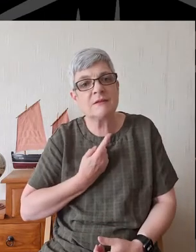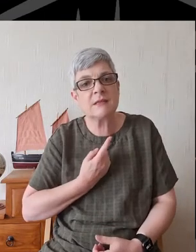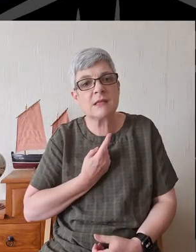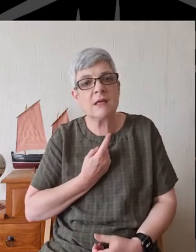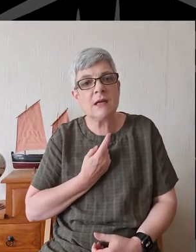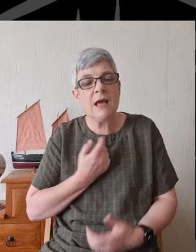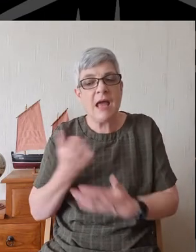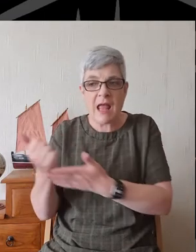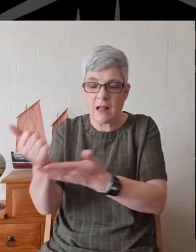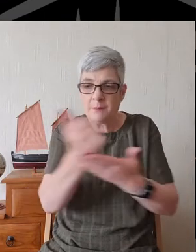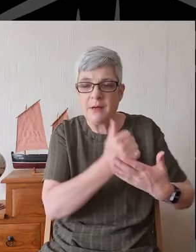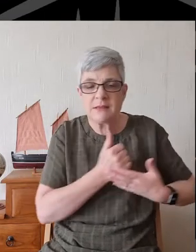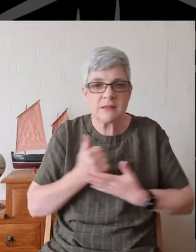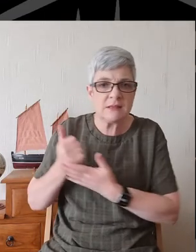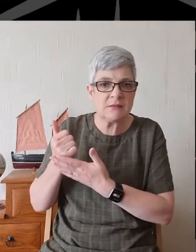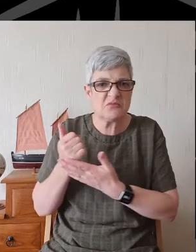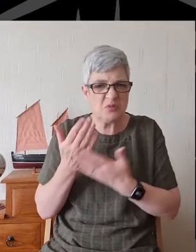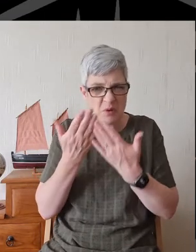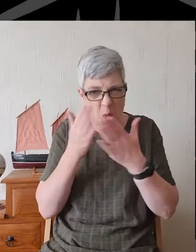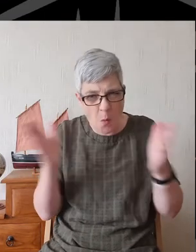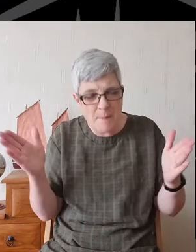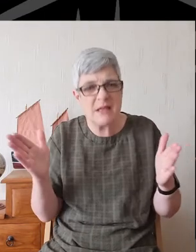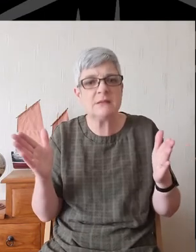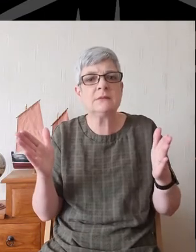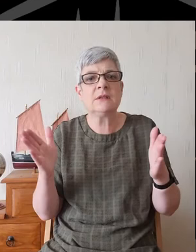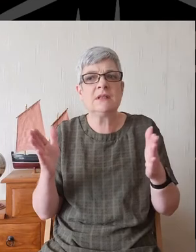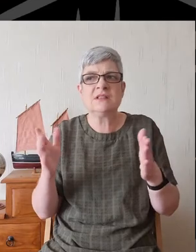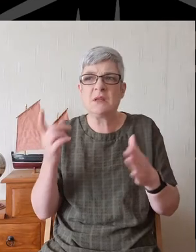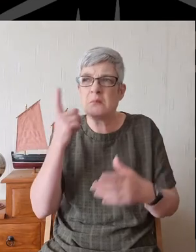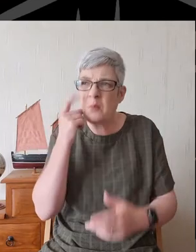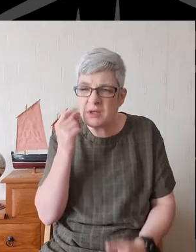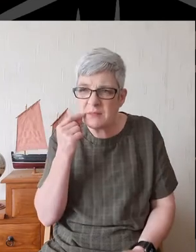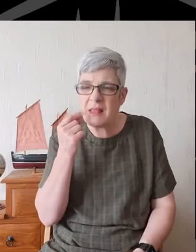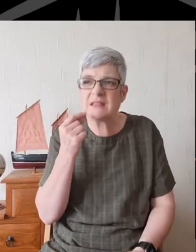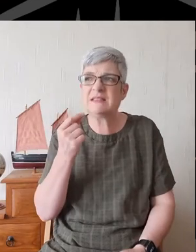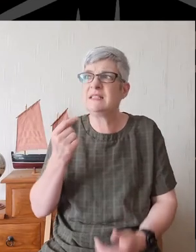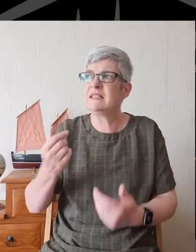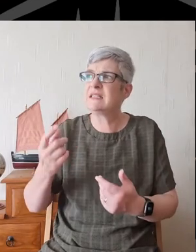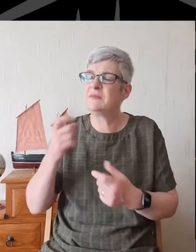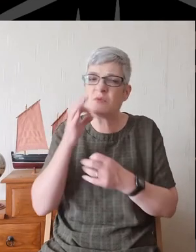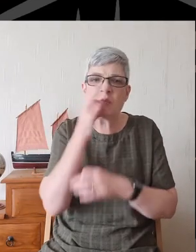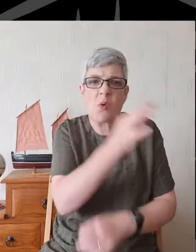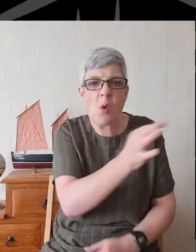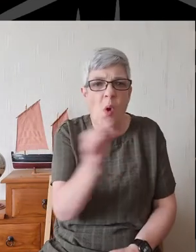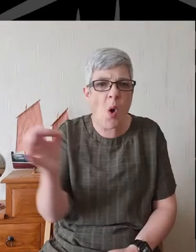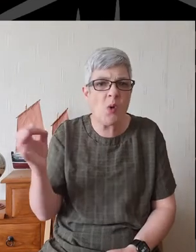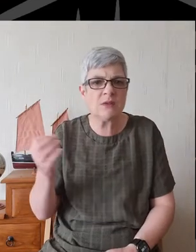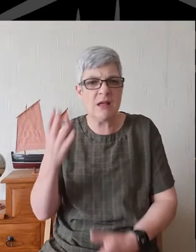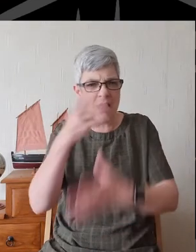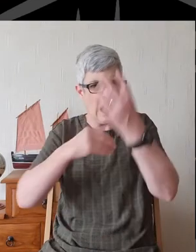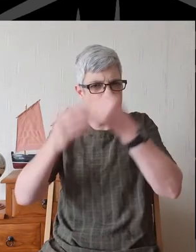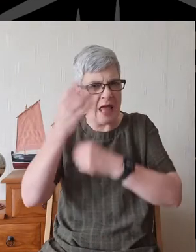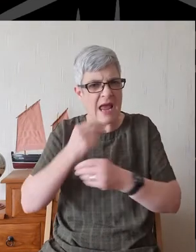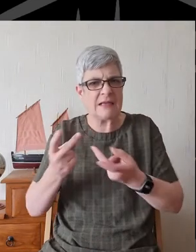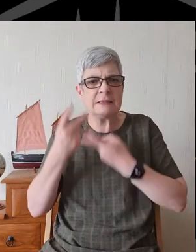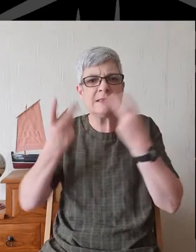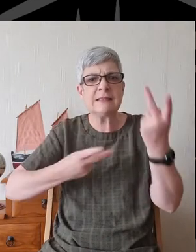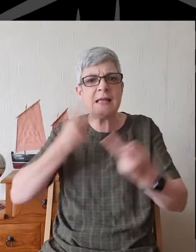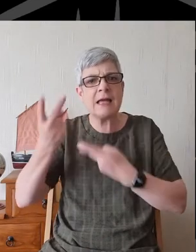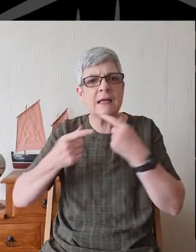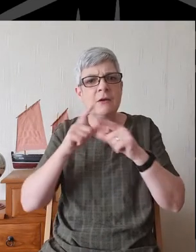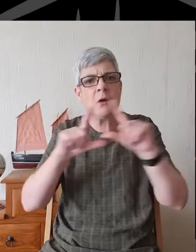to the possibilities and the calls to renew, to learn to sing the Lord's song in a strange land